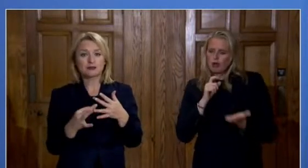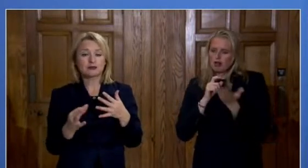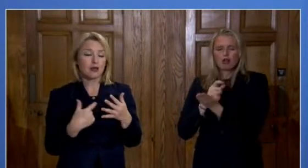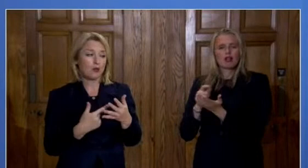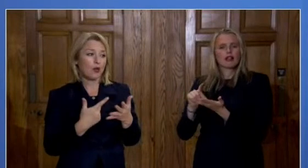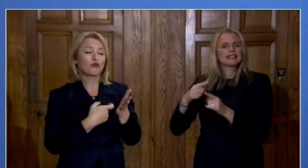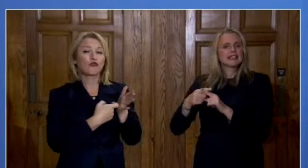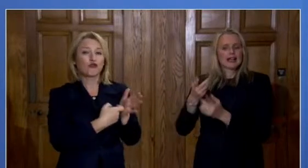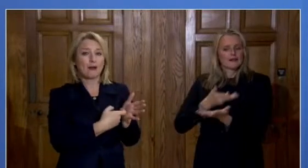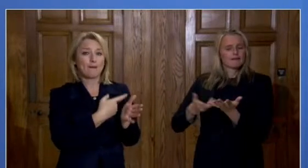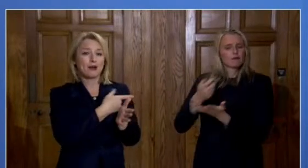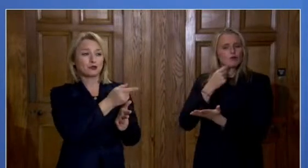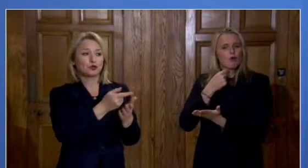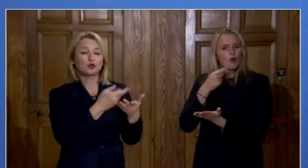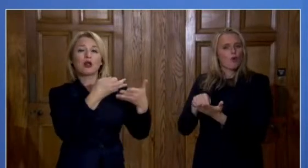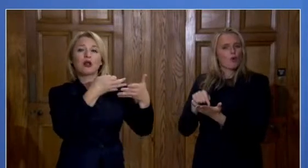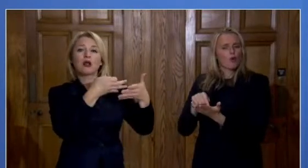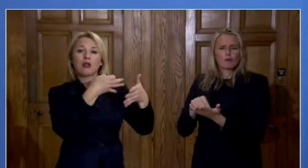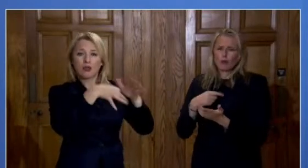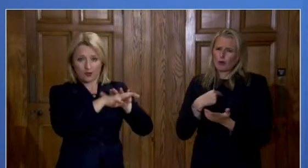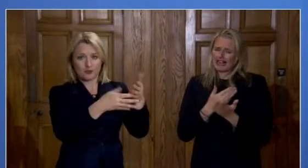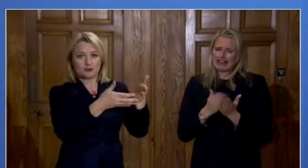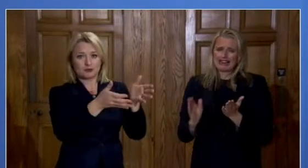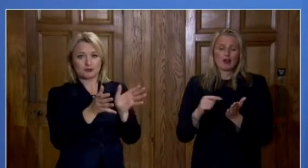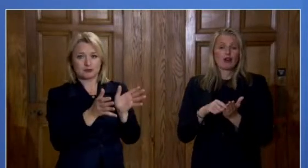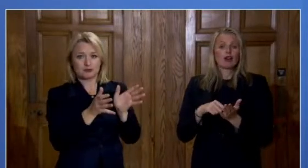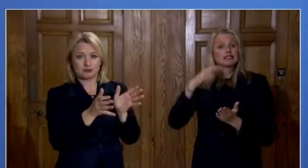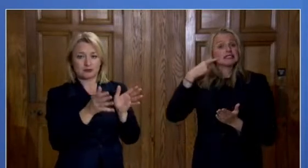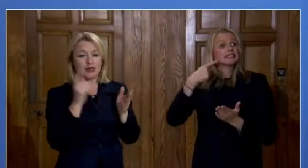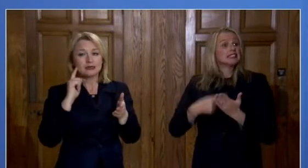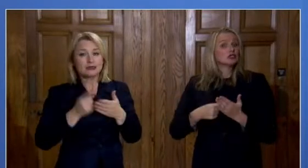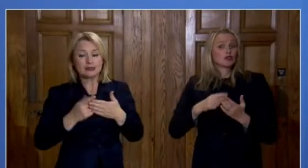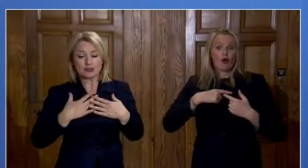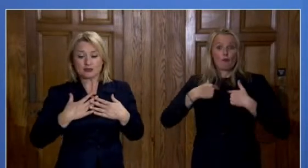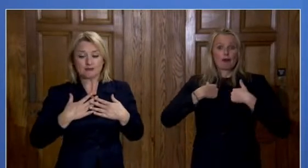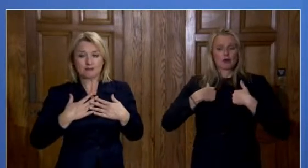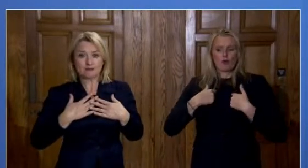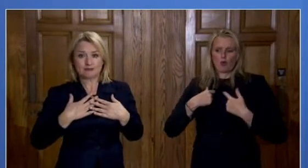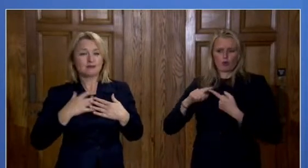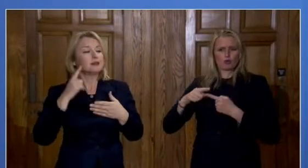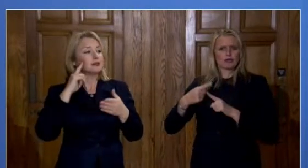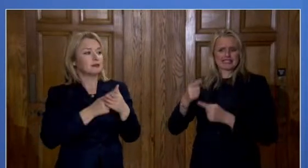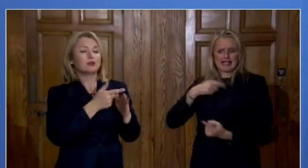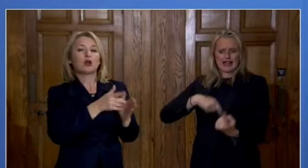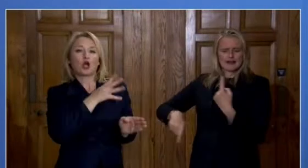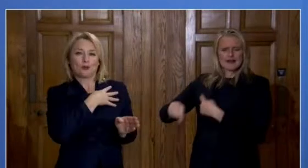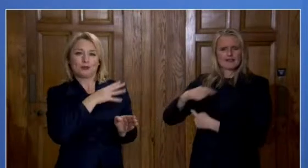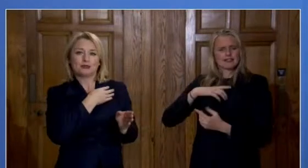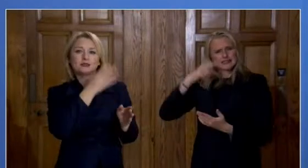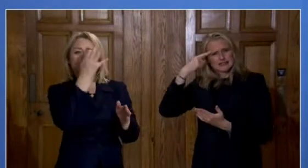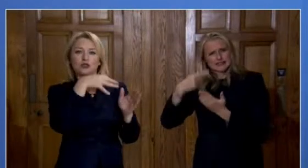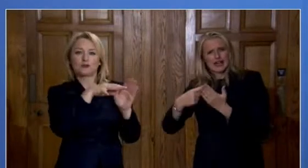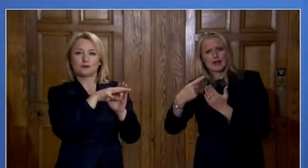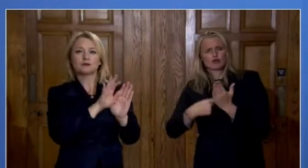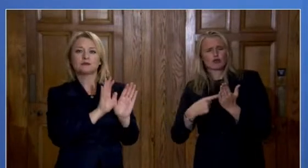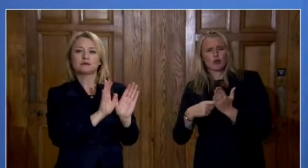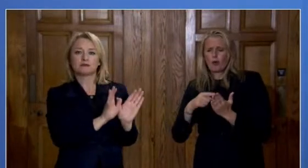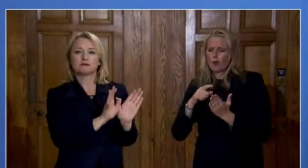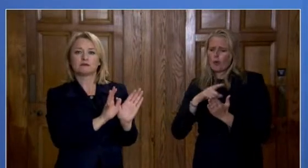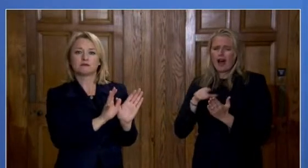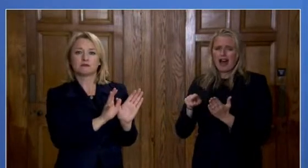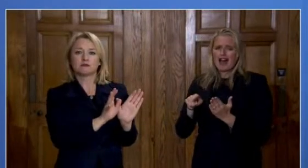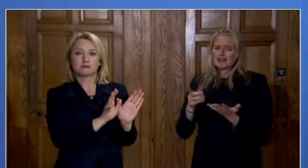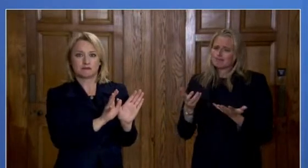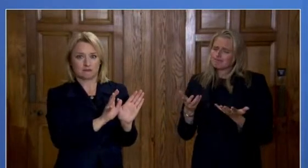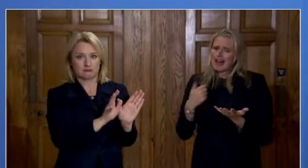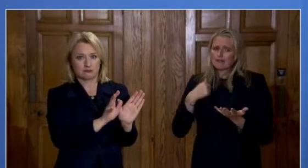tomorrow for discussion but we've always been clear those are decisions that the executive will have to take because there is there's implications not just from